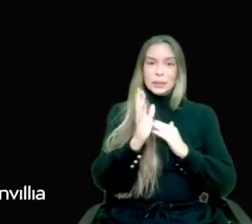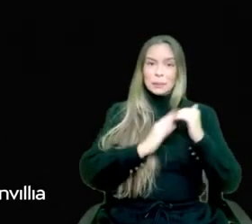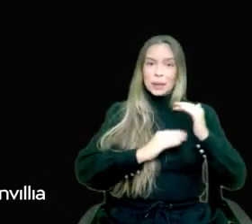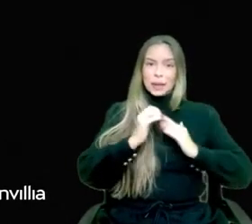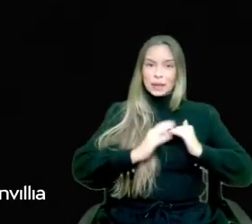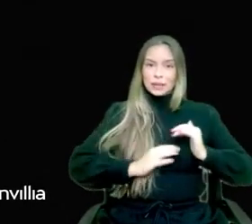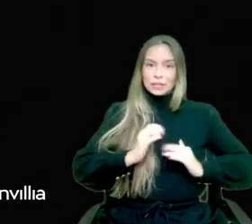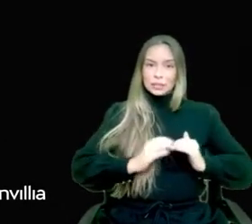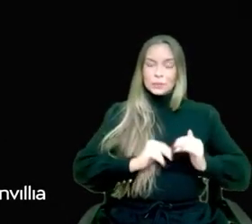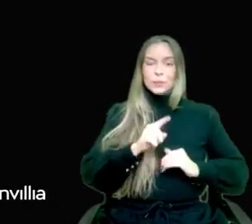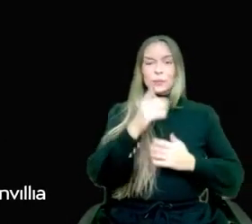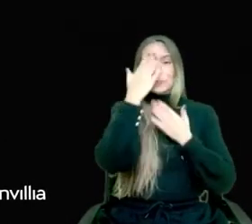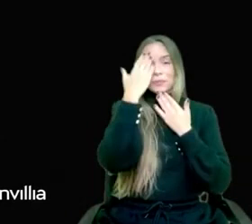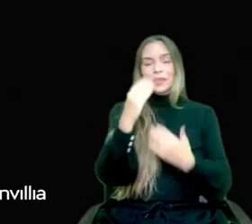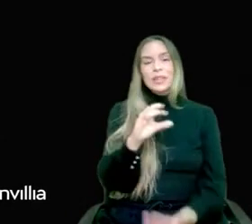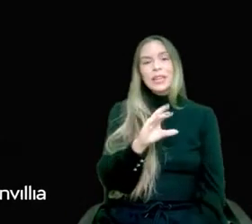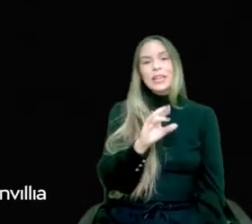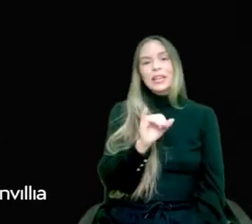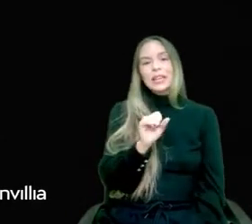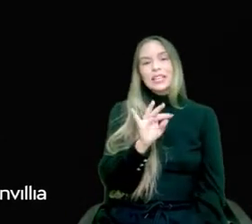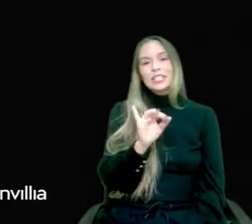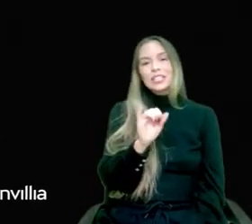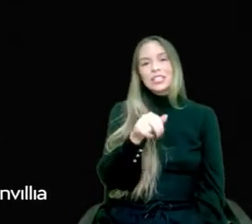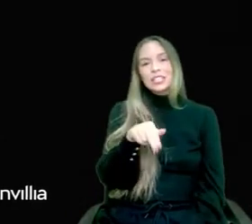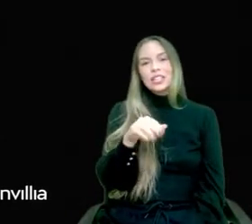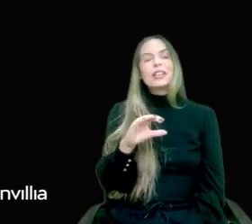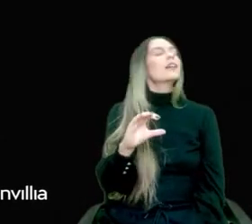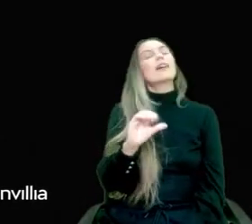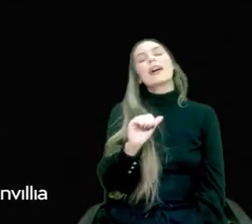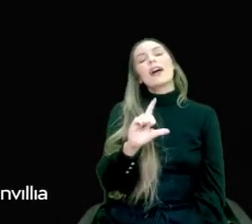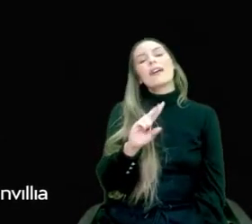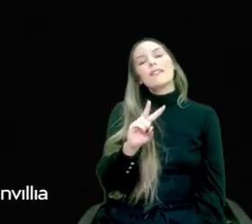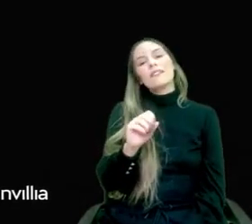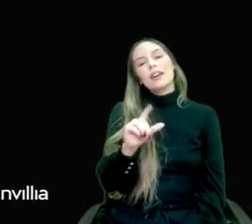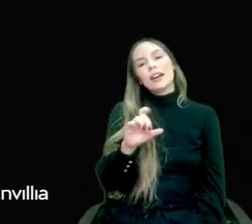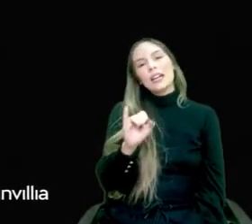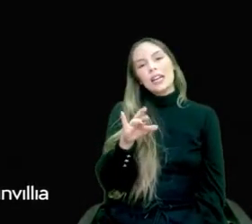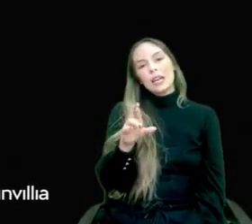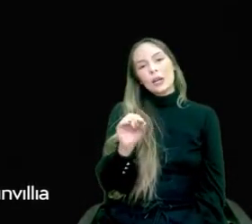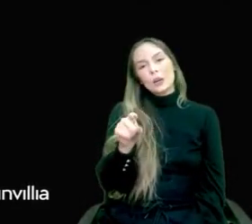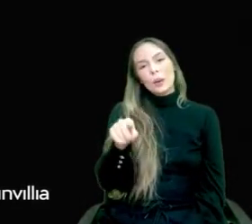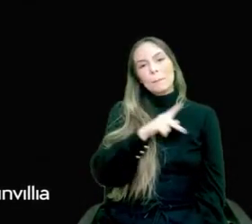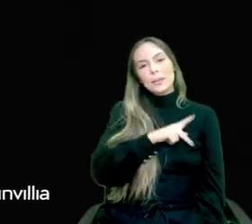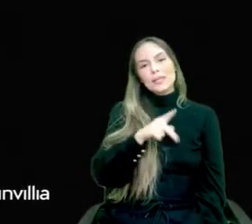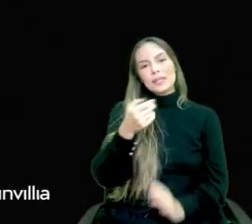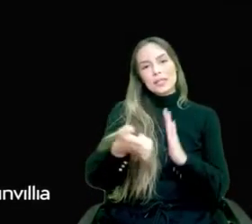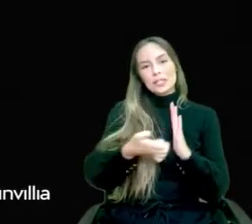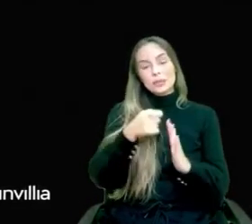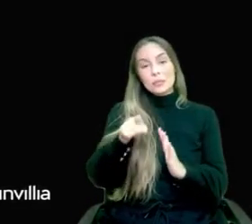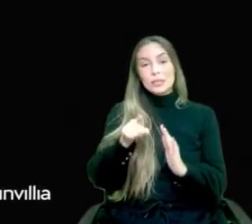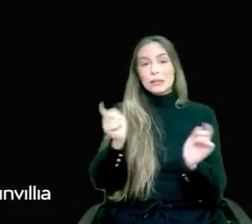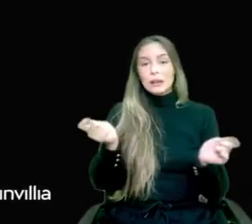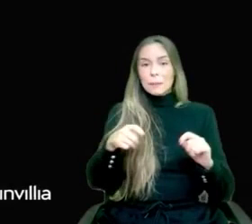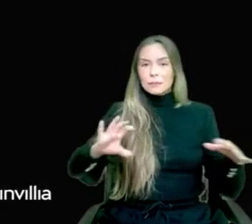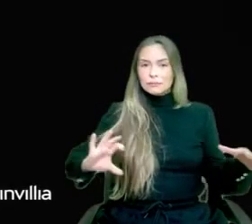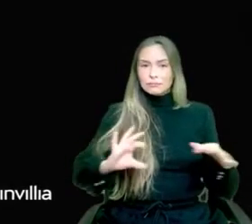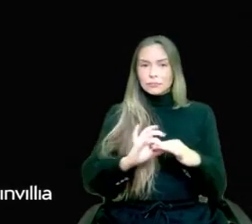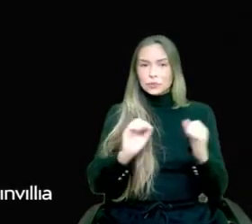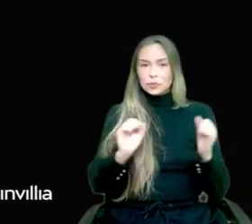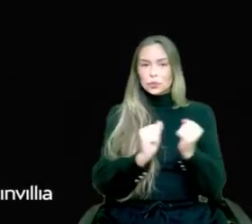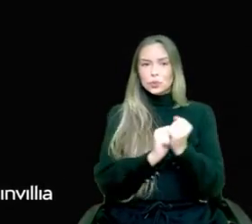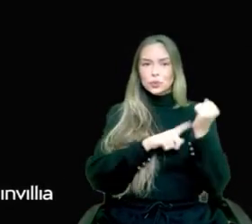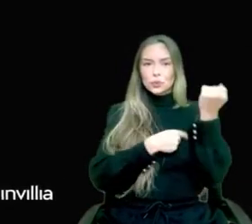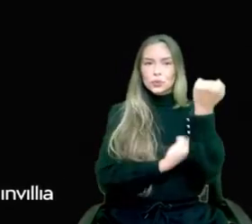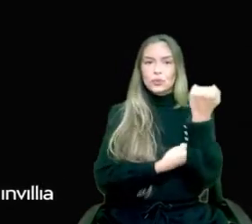Cavalheiro, the president of MaisPrati. So that we all can join forces and coordinate how we can in the IT